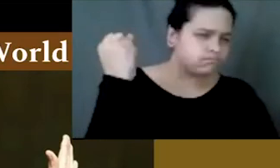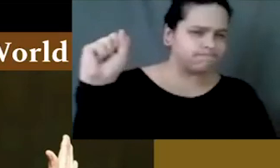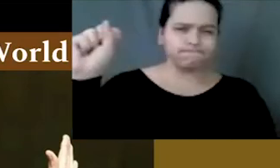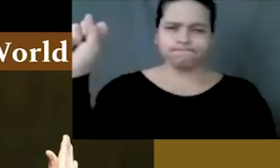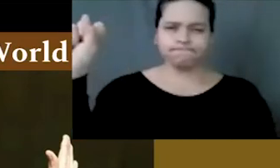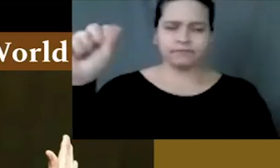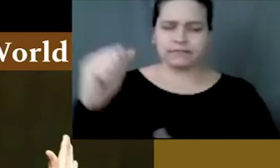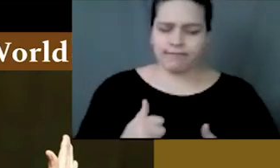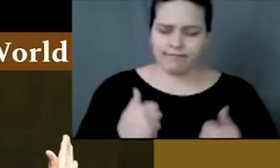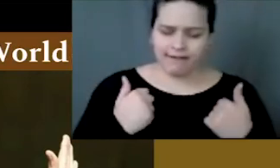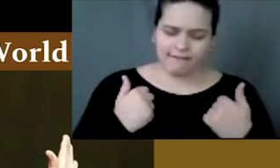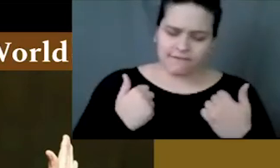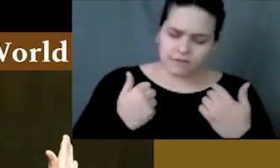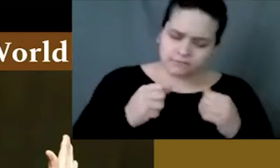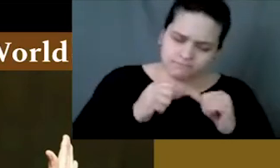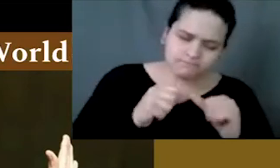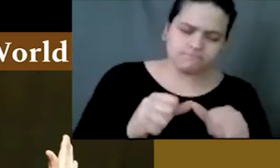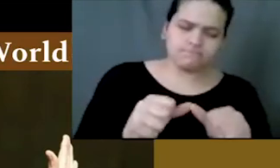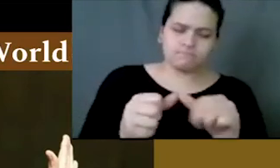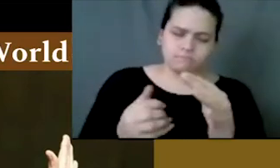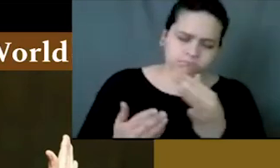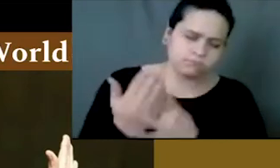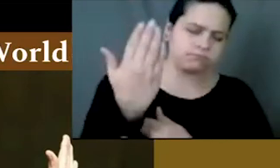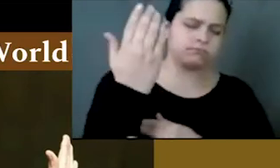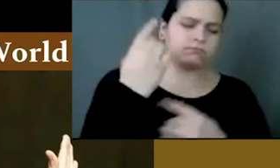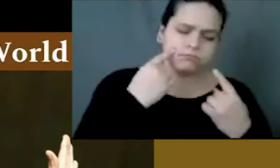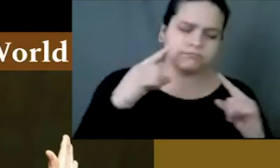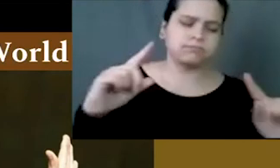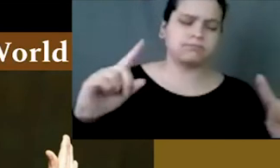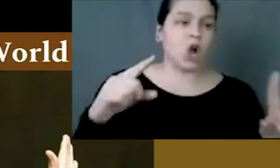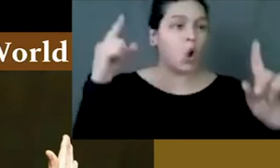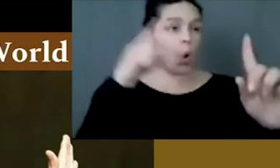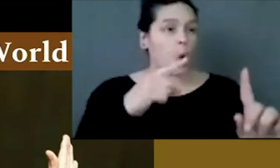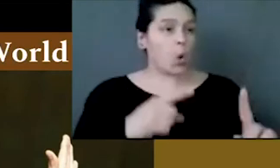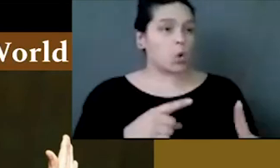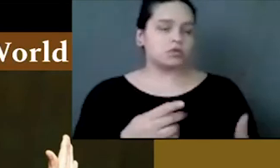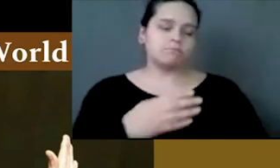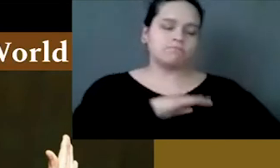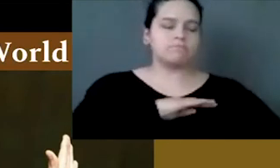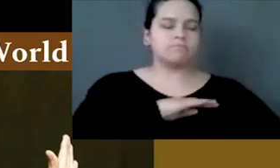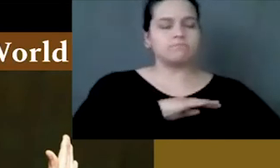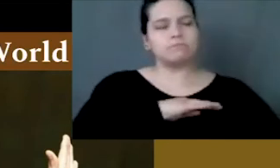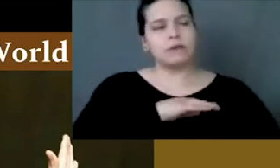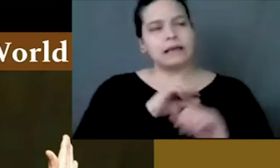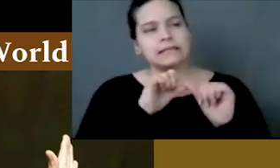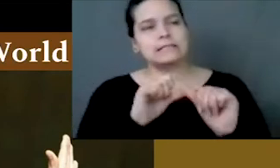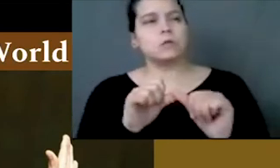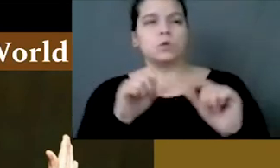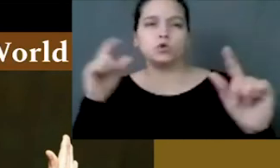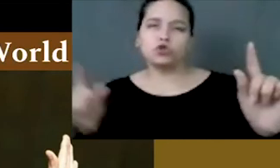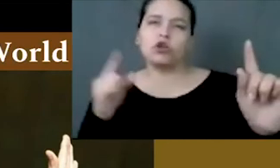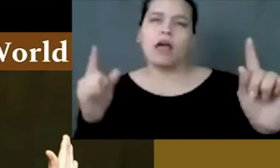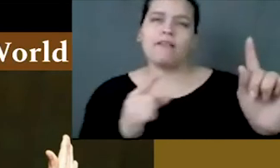to continue with our goals and